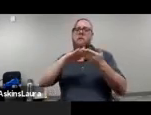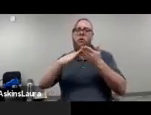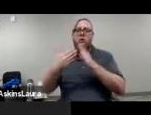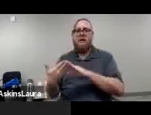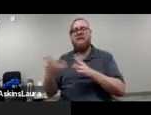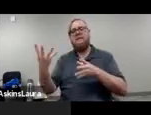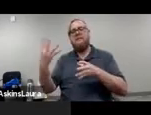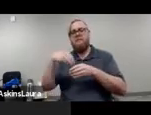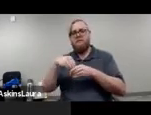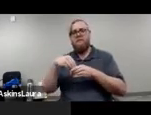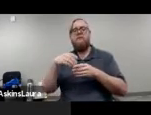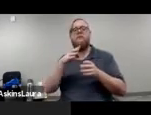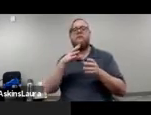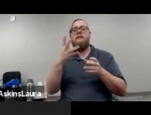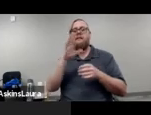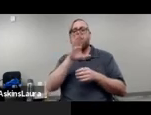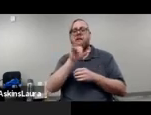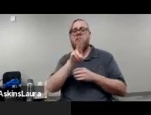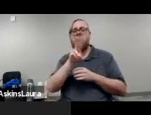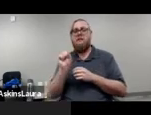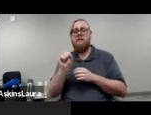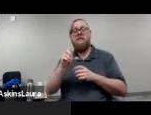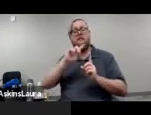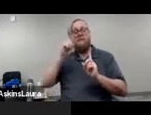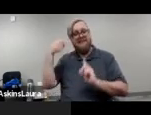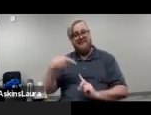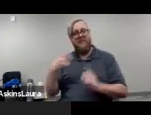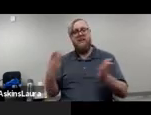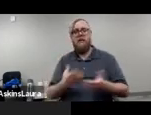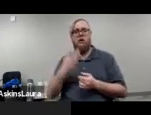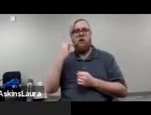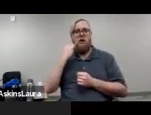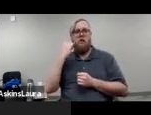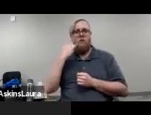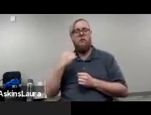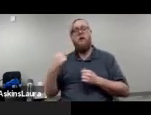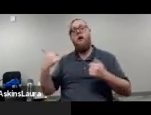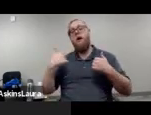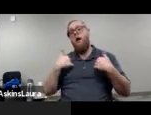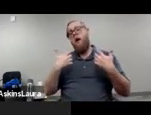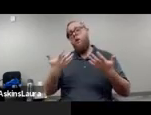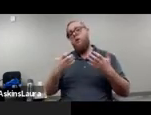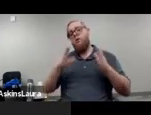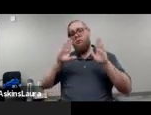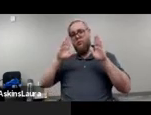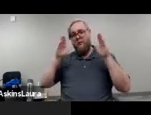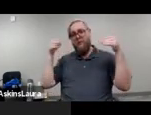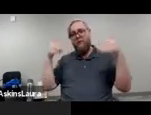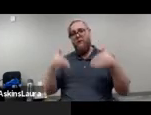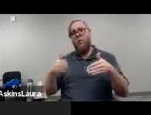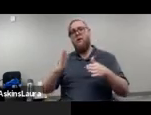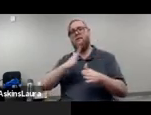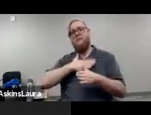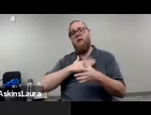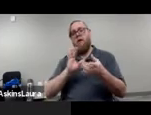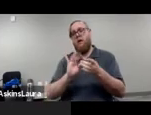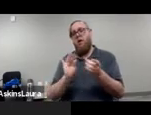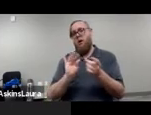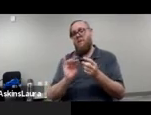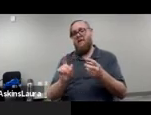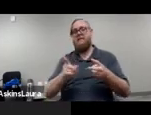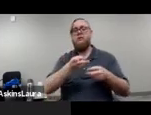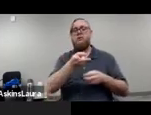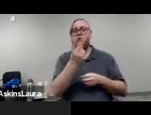especially here in California. So I want to focus my remarks in two areas.